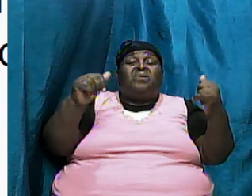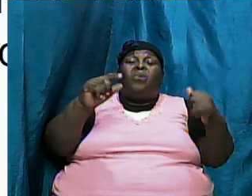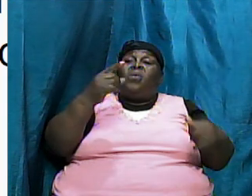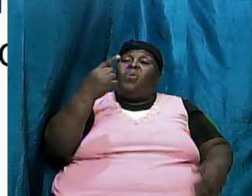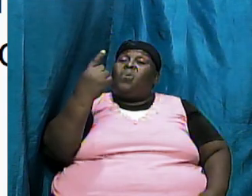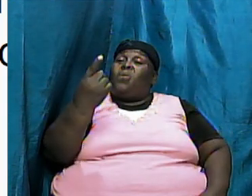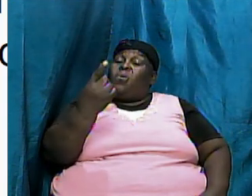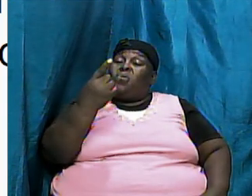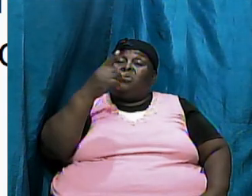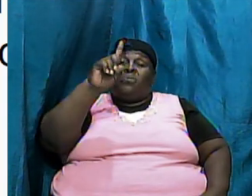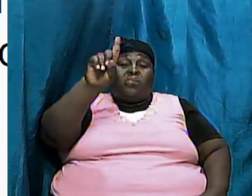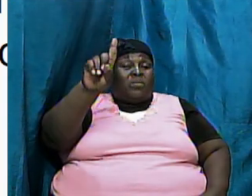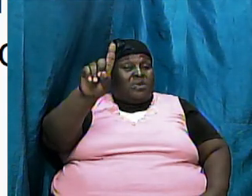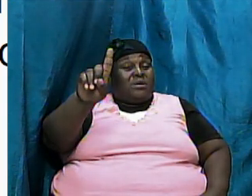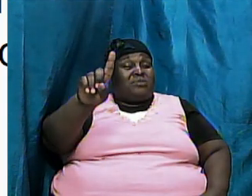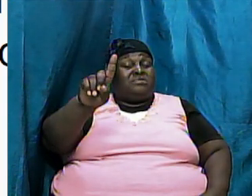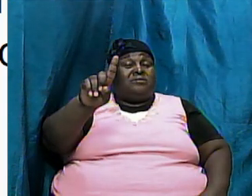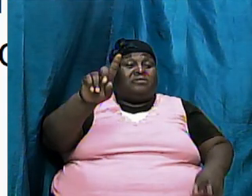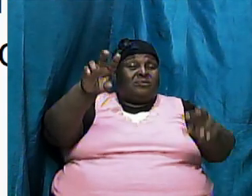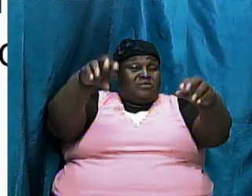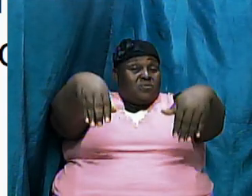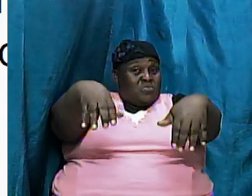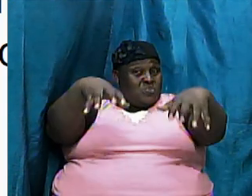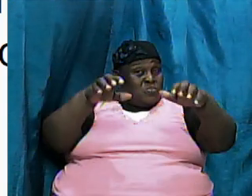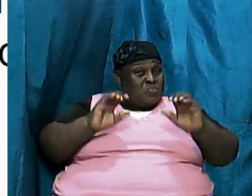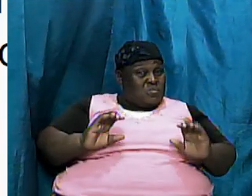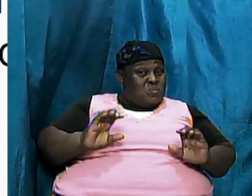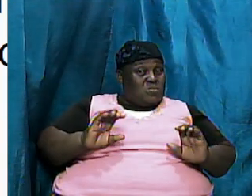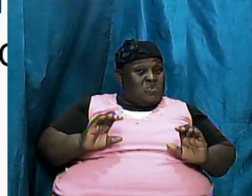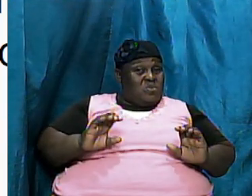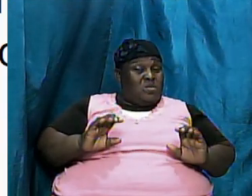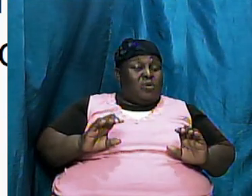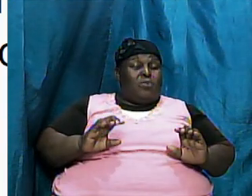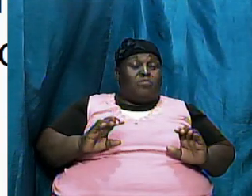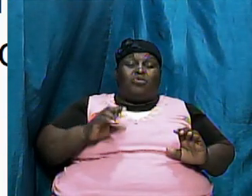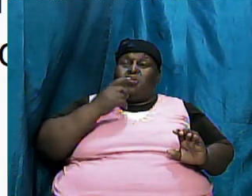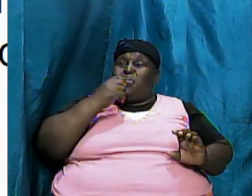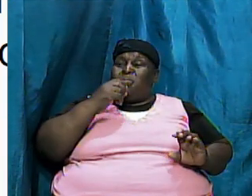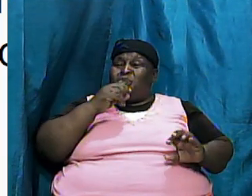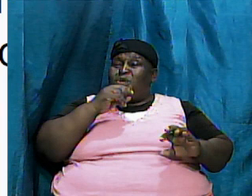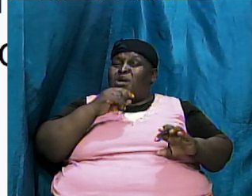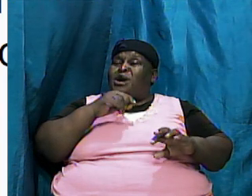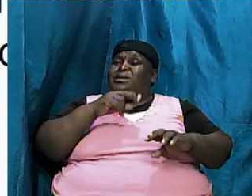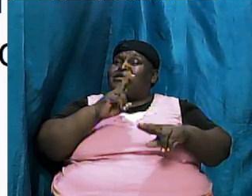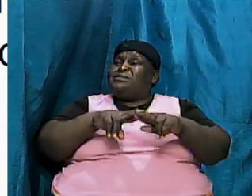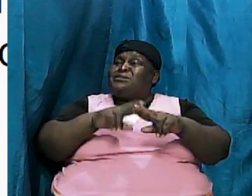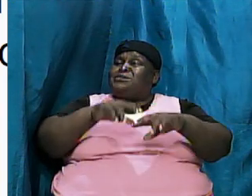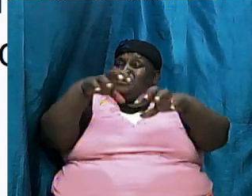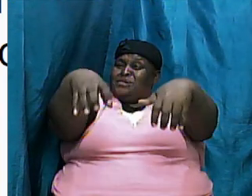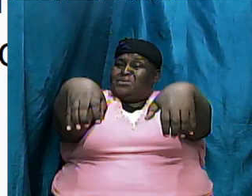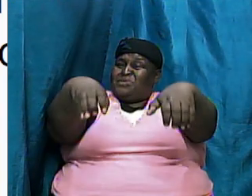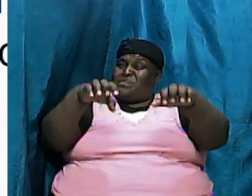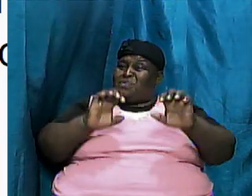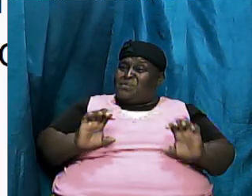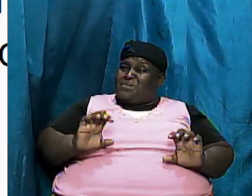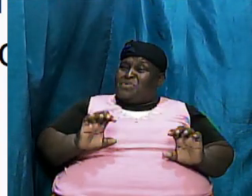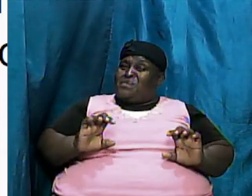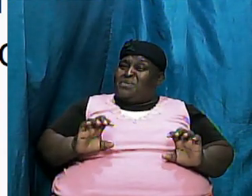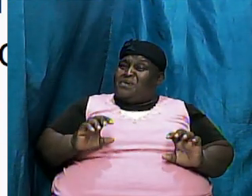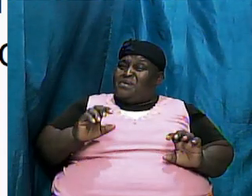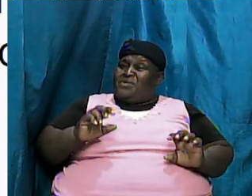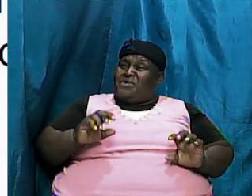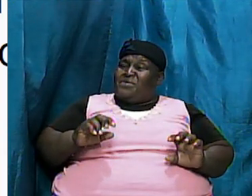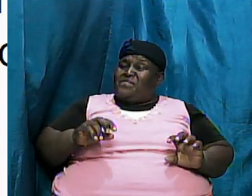one throne but guess who is going to be sitting on the throne the Lamb of God the man the figure